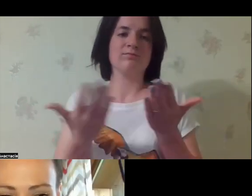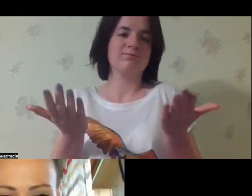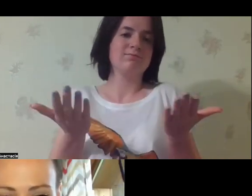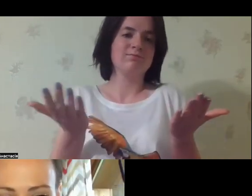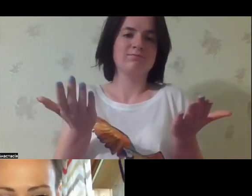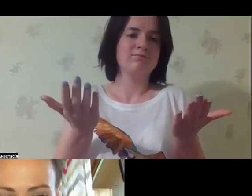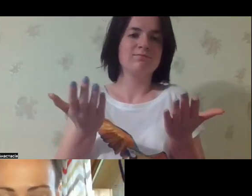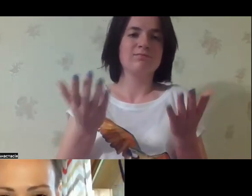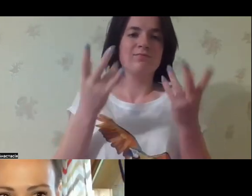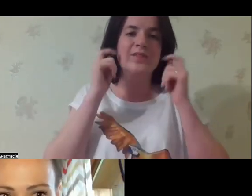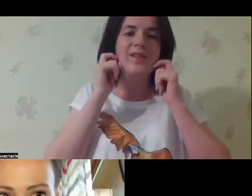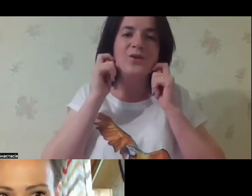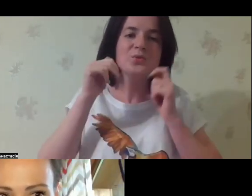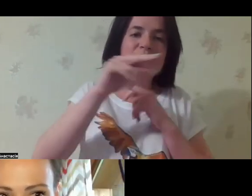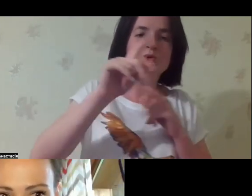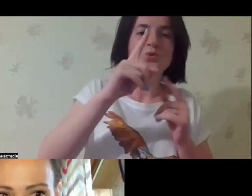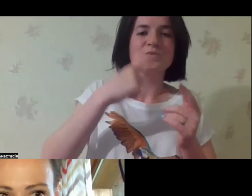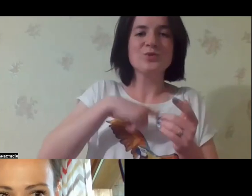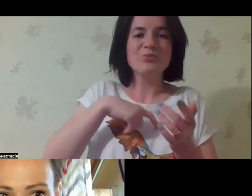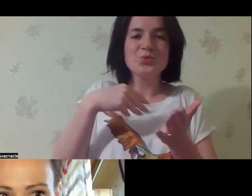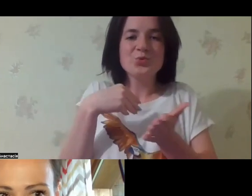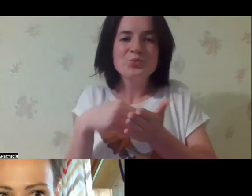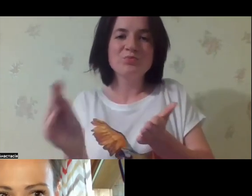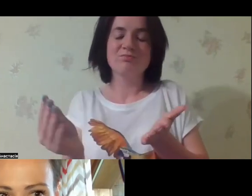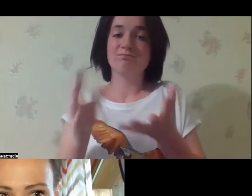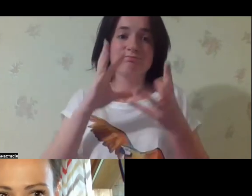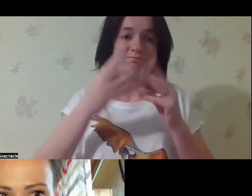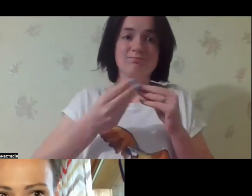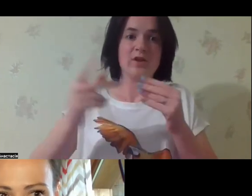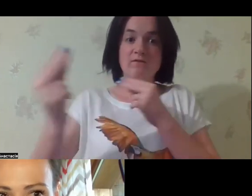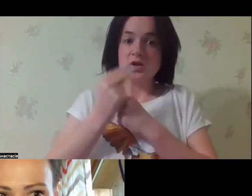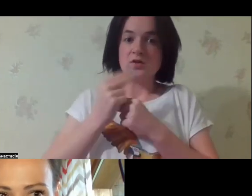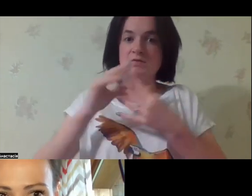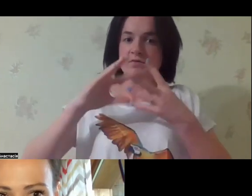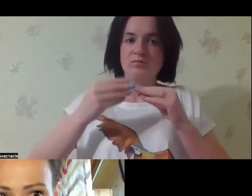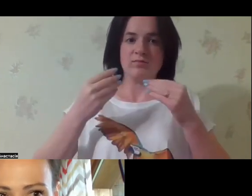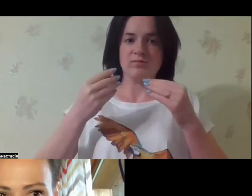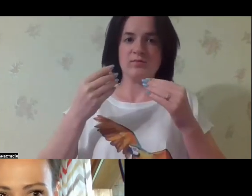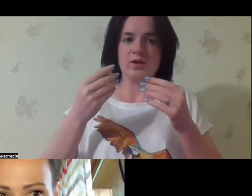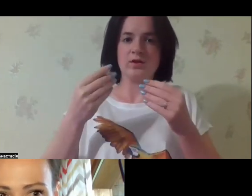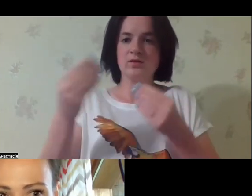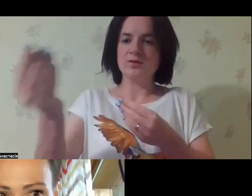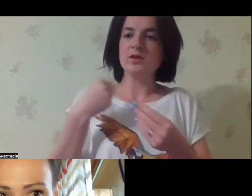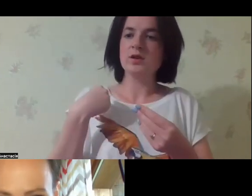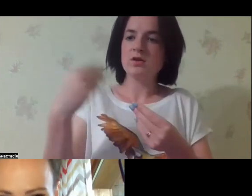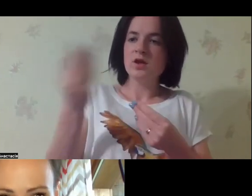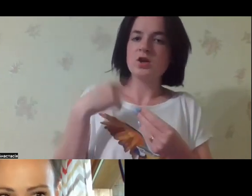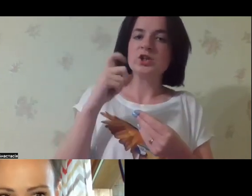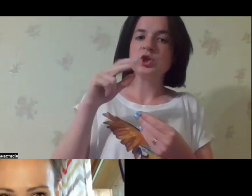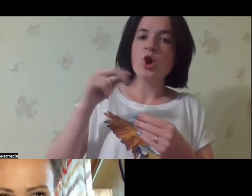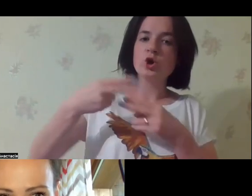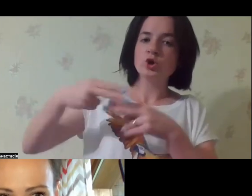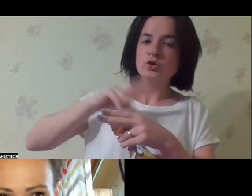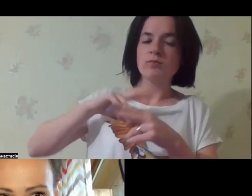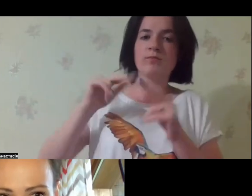or some stuff. Or, for example, when I had my birthday or buy something. Nobody taught